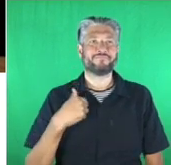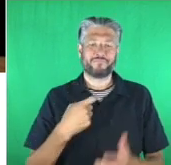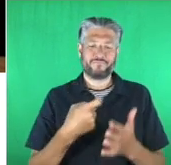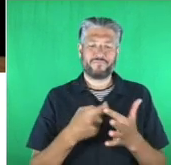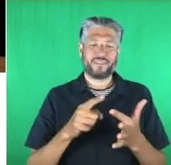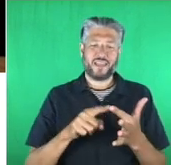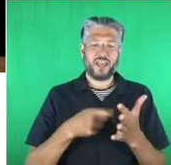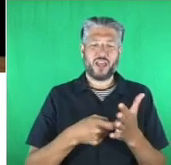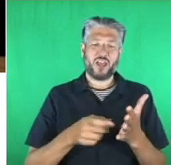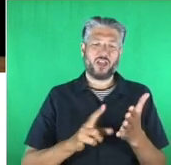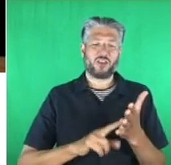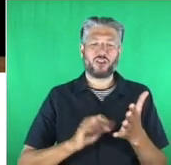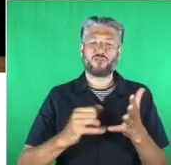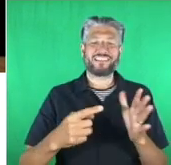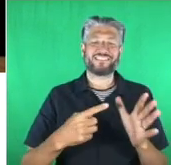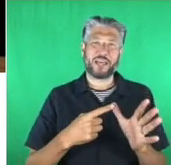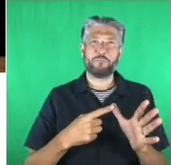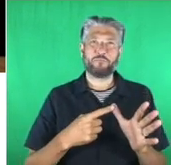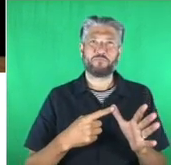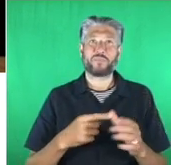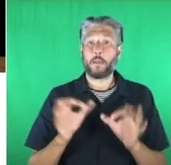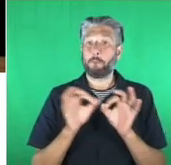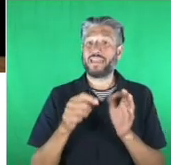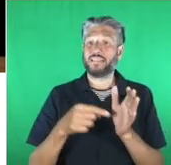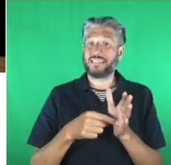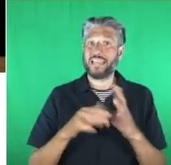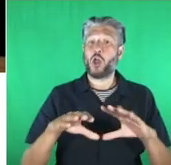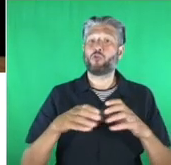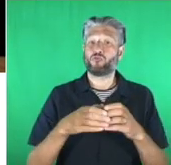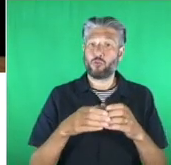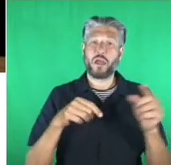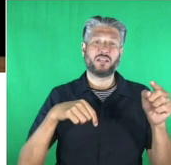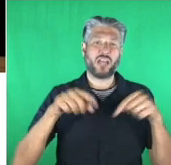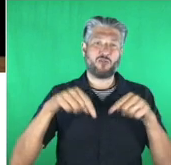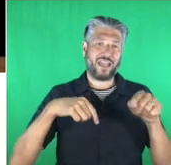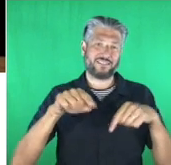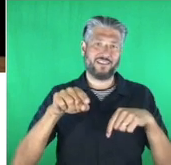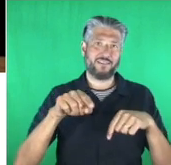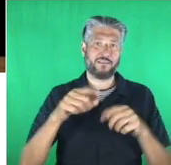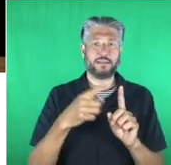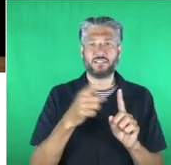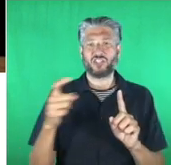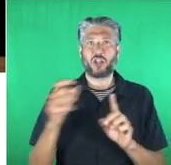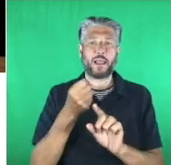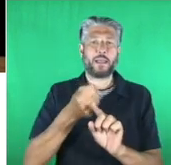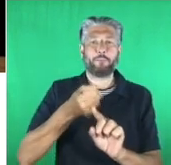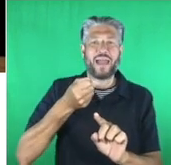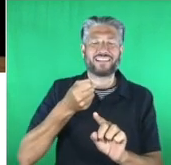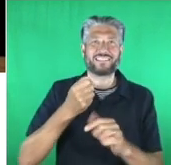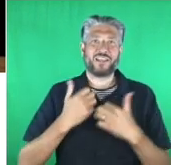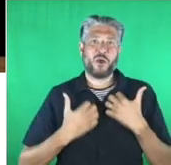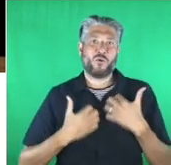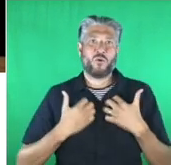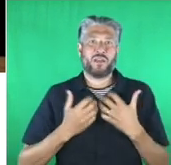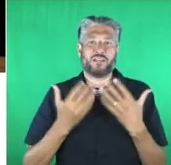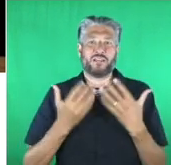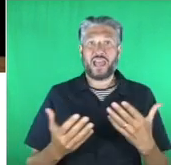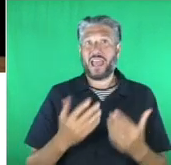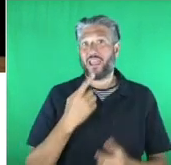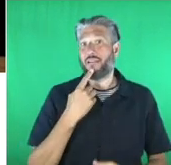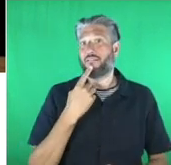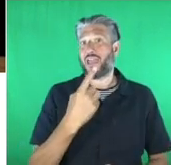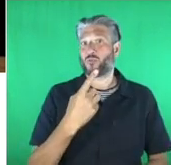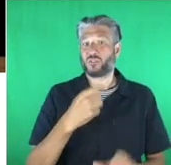jennings i'm bt's group director of digital impact i'm thrilled today to be presenting the bt young pioneer award which